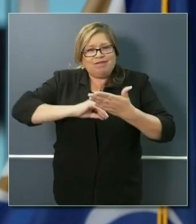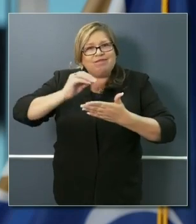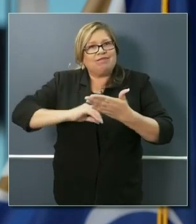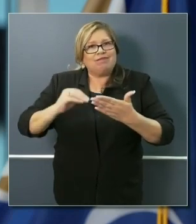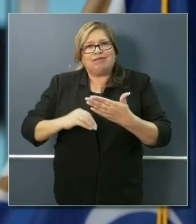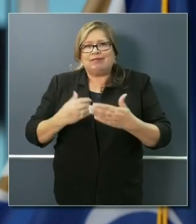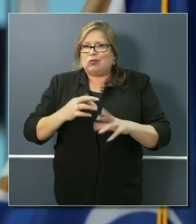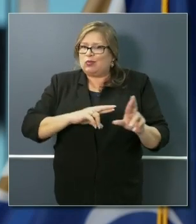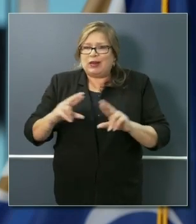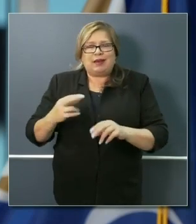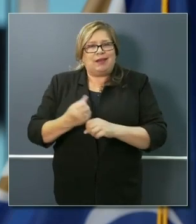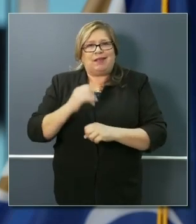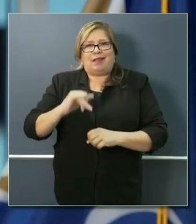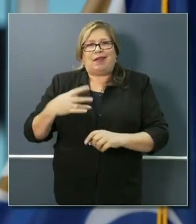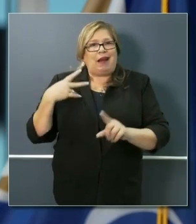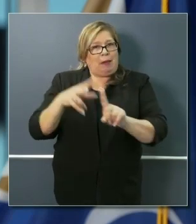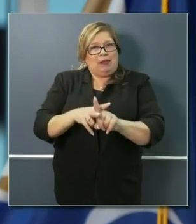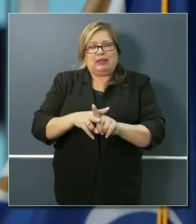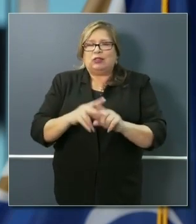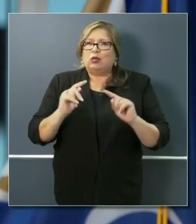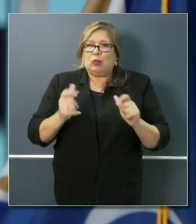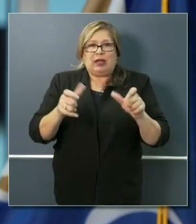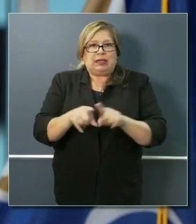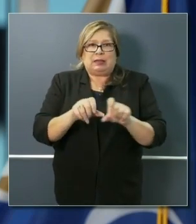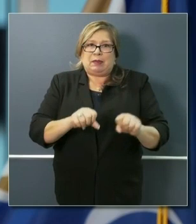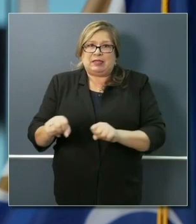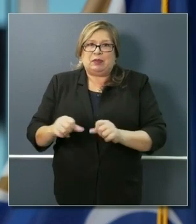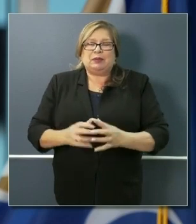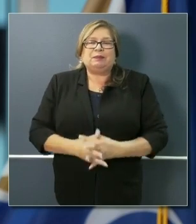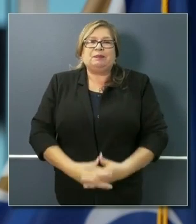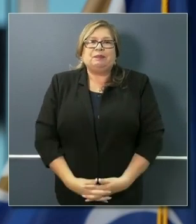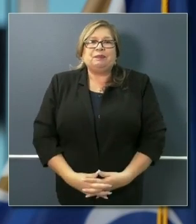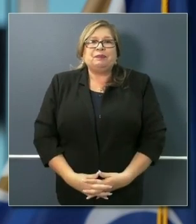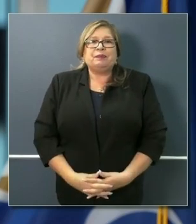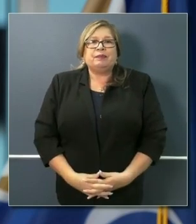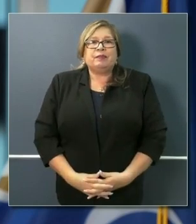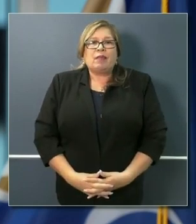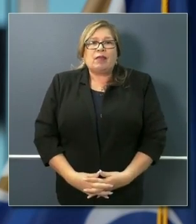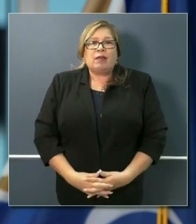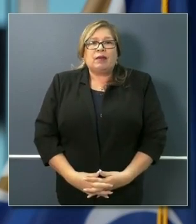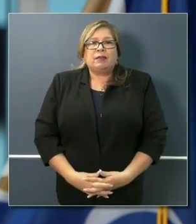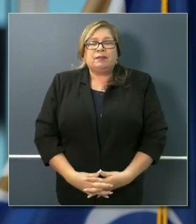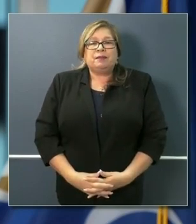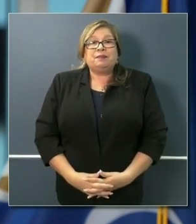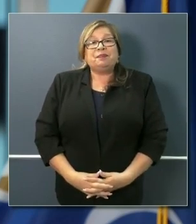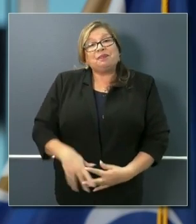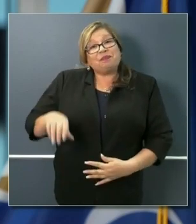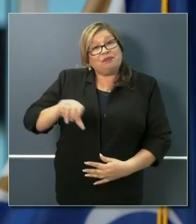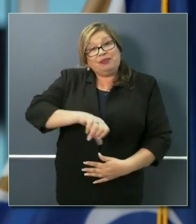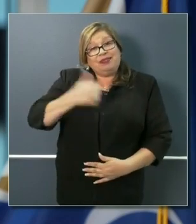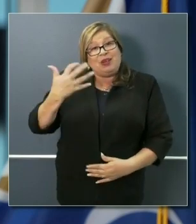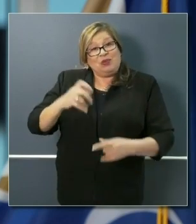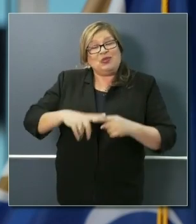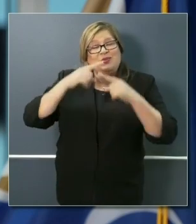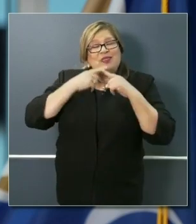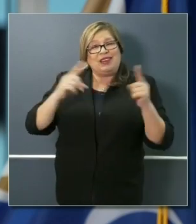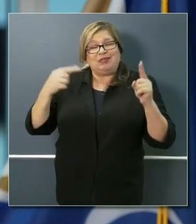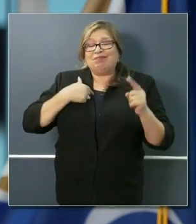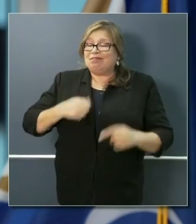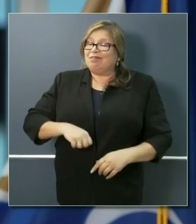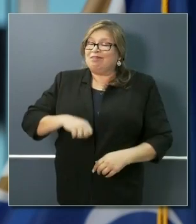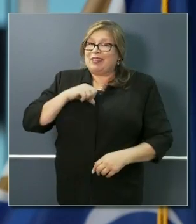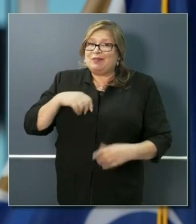and get those applications in as quickly as possible. Something else we're announcing today I'm very proud of, I met with a